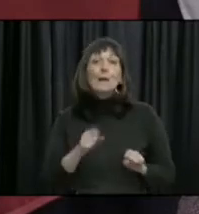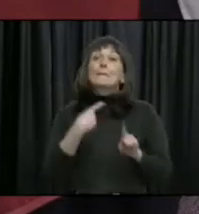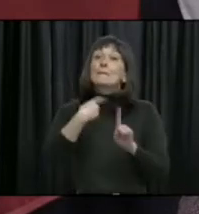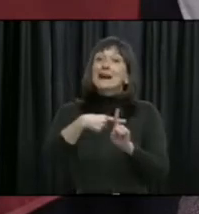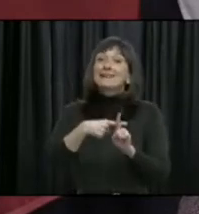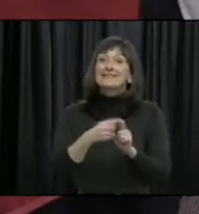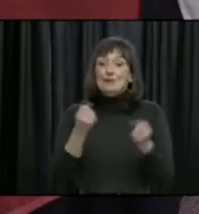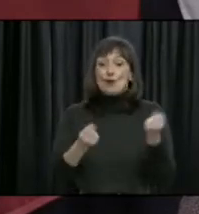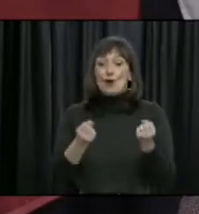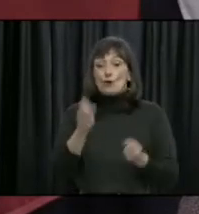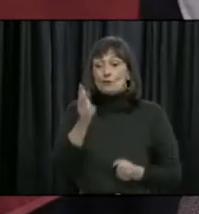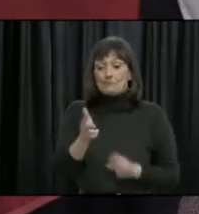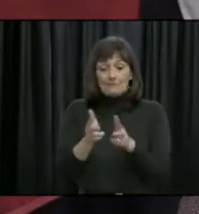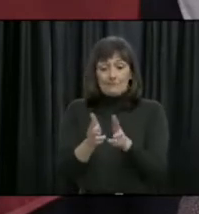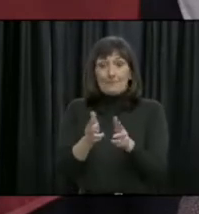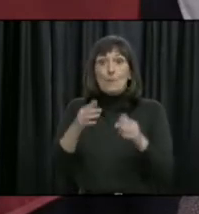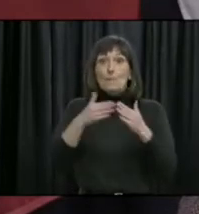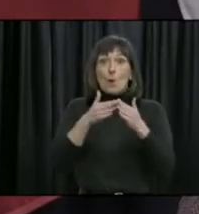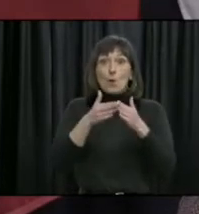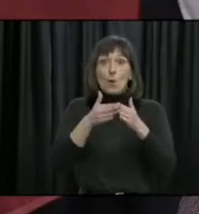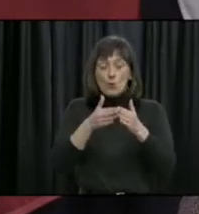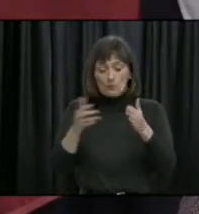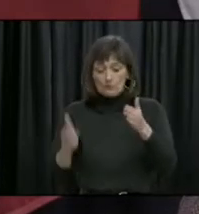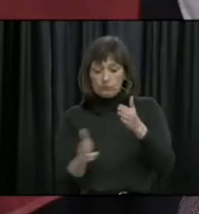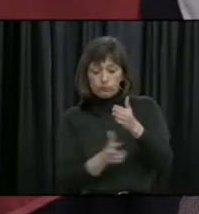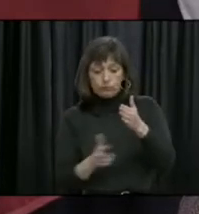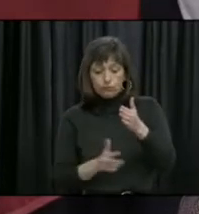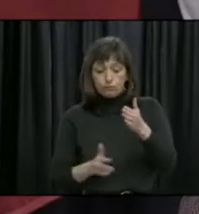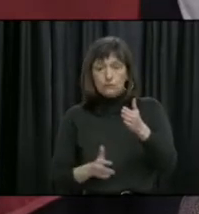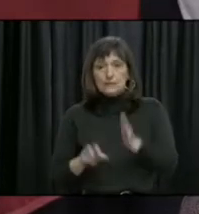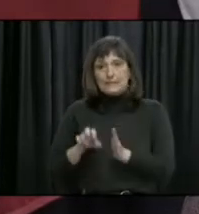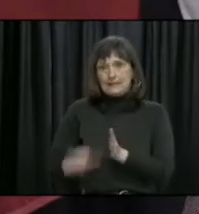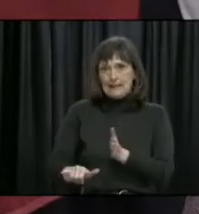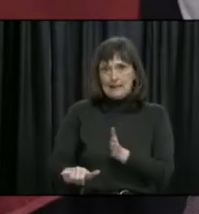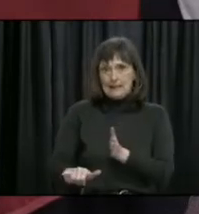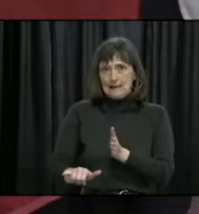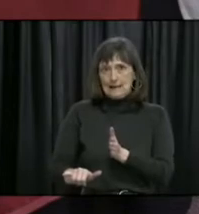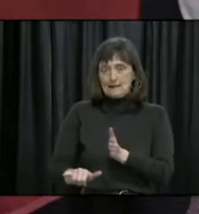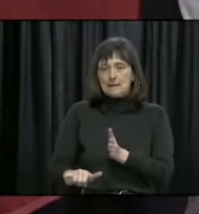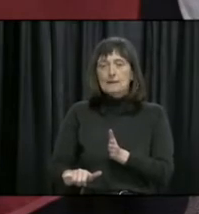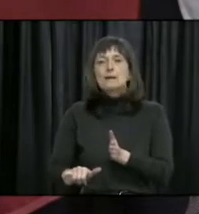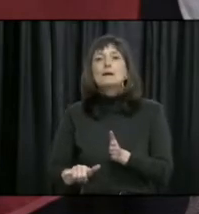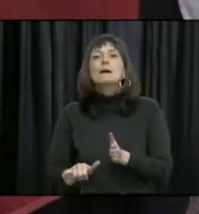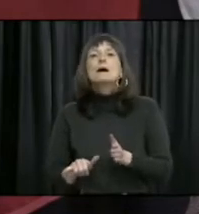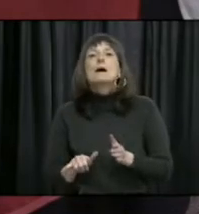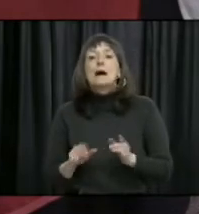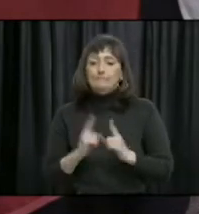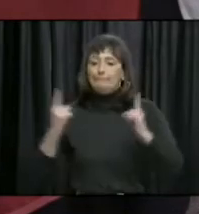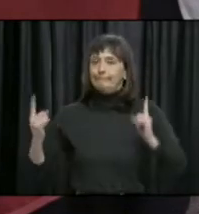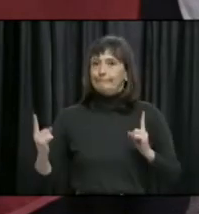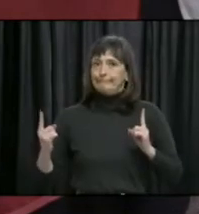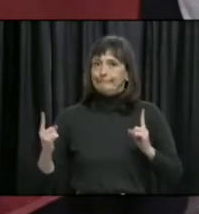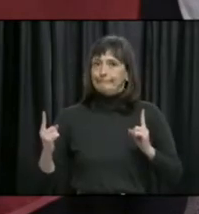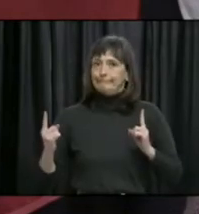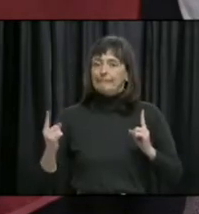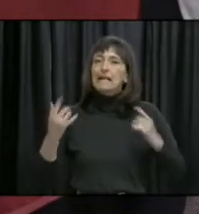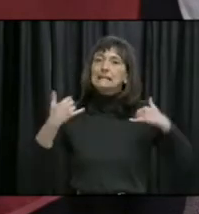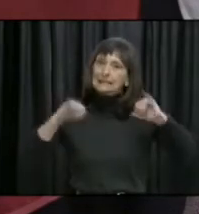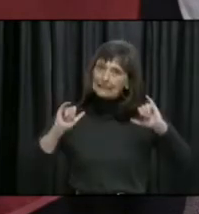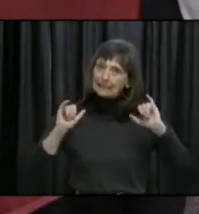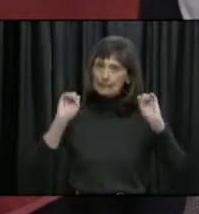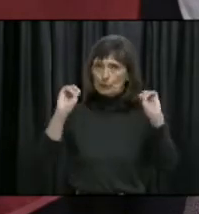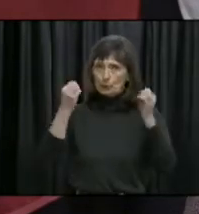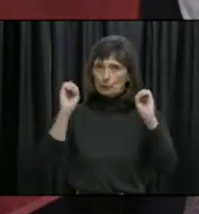and practice physical distancing. We have to remember that public health state of emergency remains in effect,